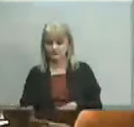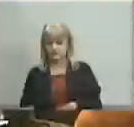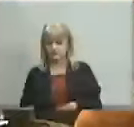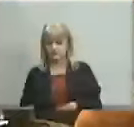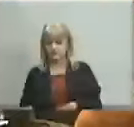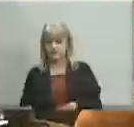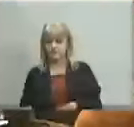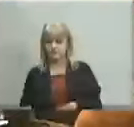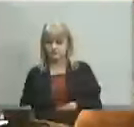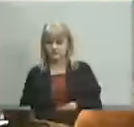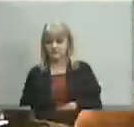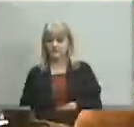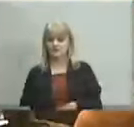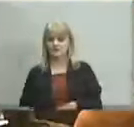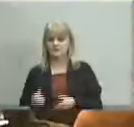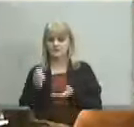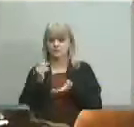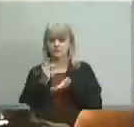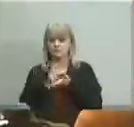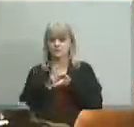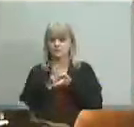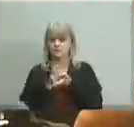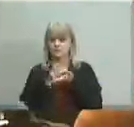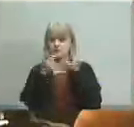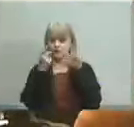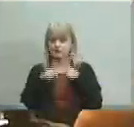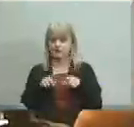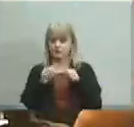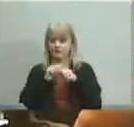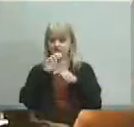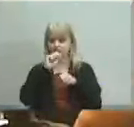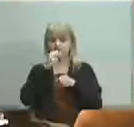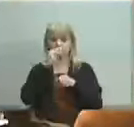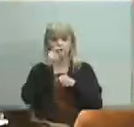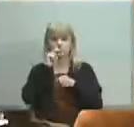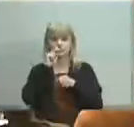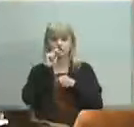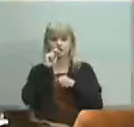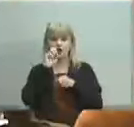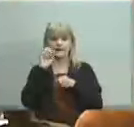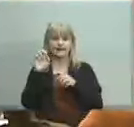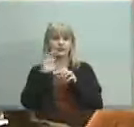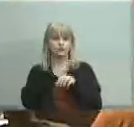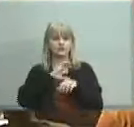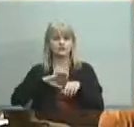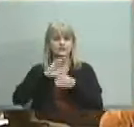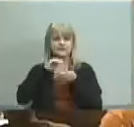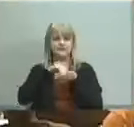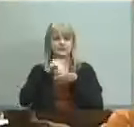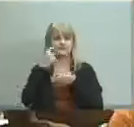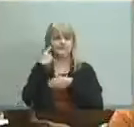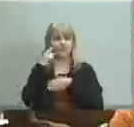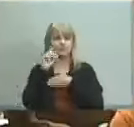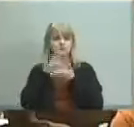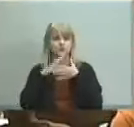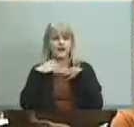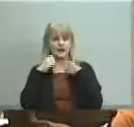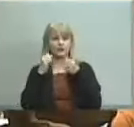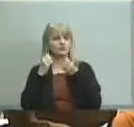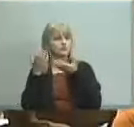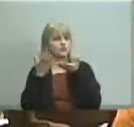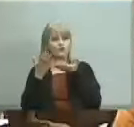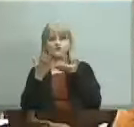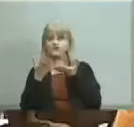approval of agreement with shawnee christian health care center inc for provision of school-based health services at the academy of shawnee